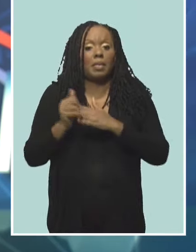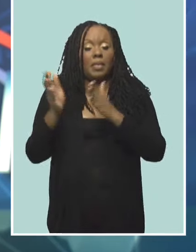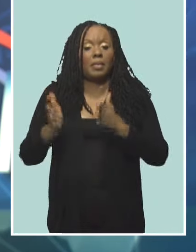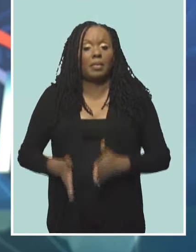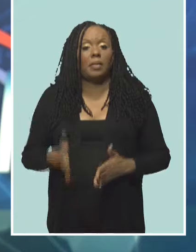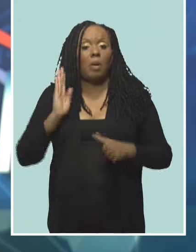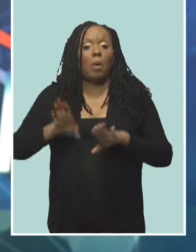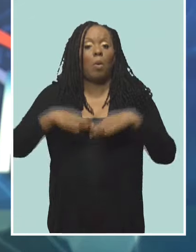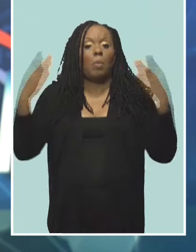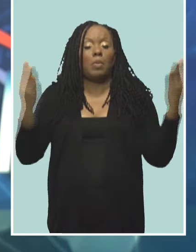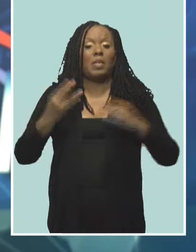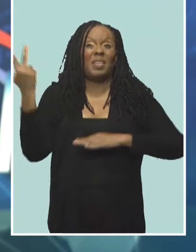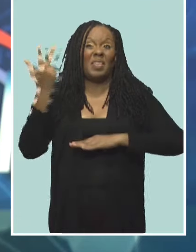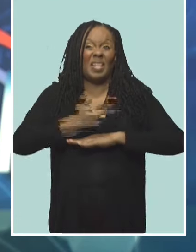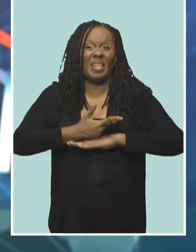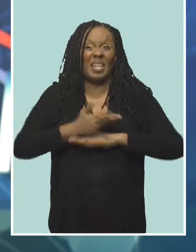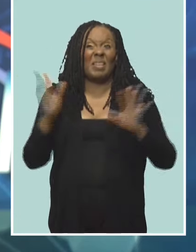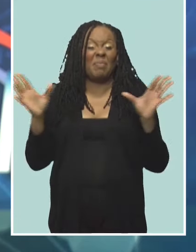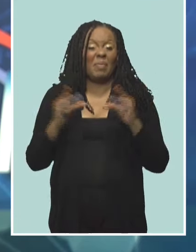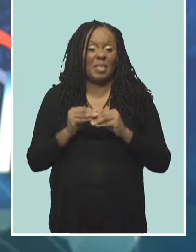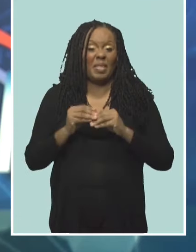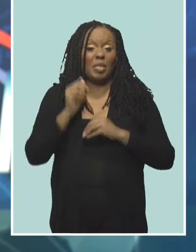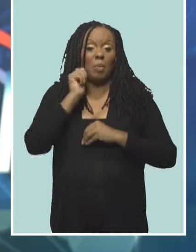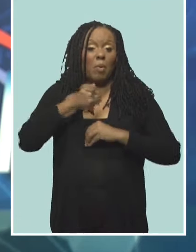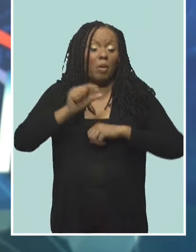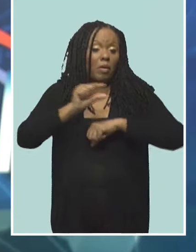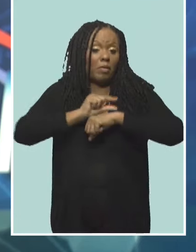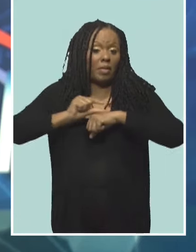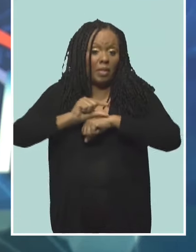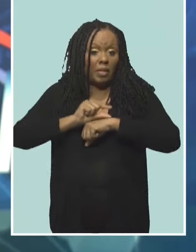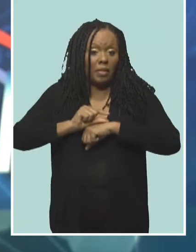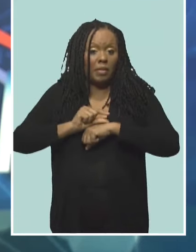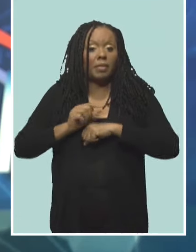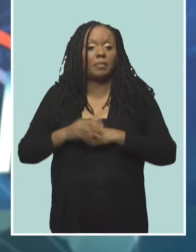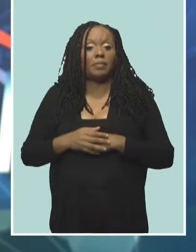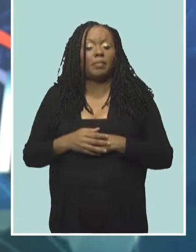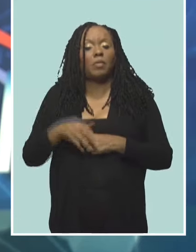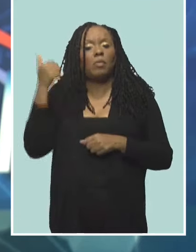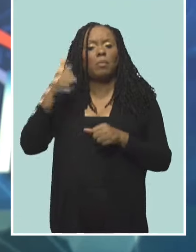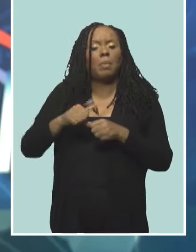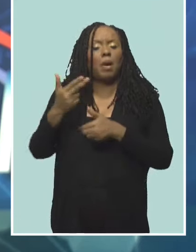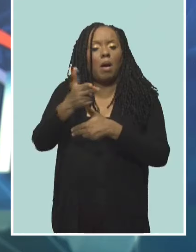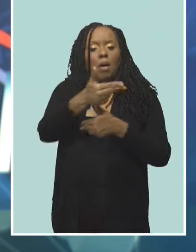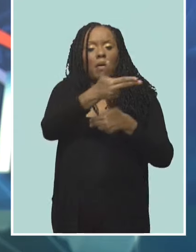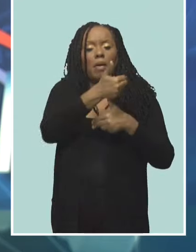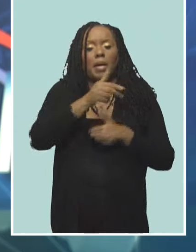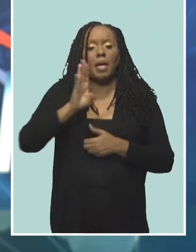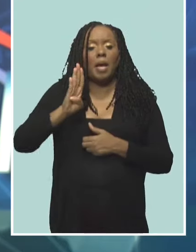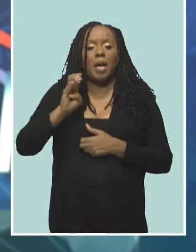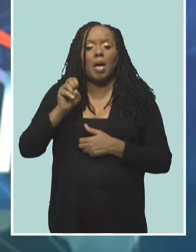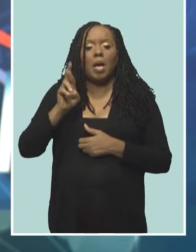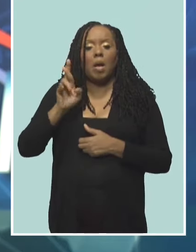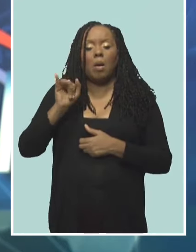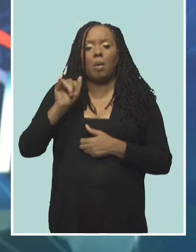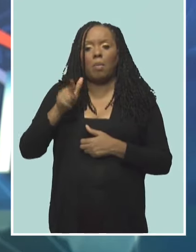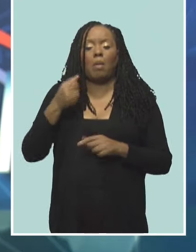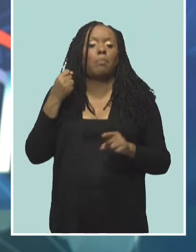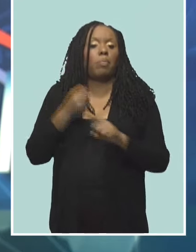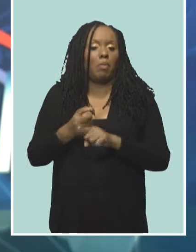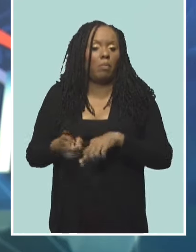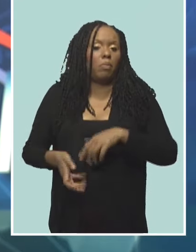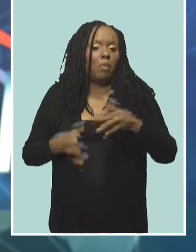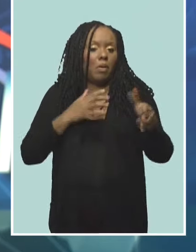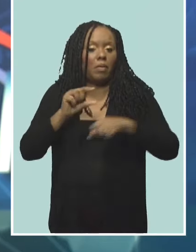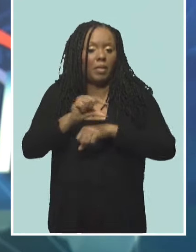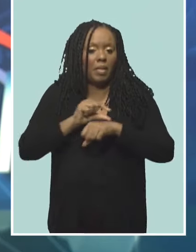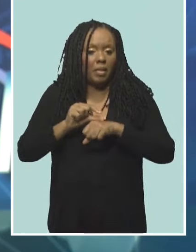Beryl devastatingly demonstrated the continued impact of climate change on their countries. Journalist Peter Richards look at some of the